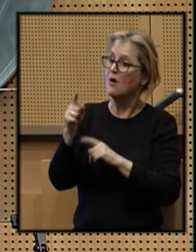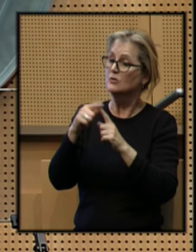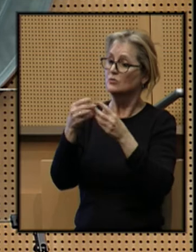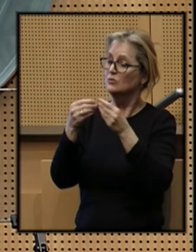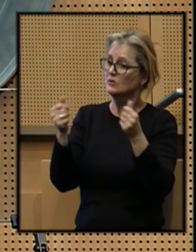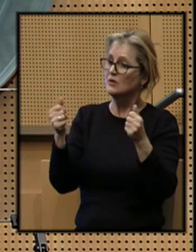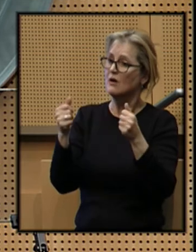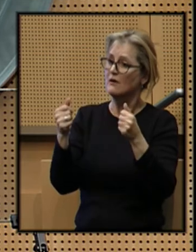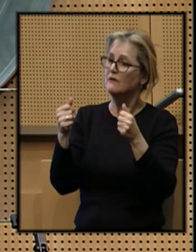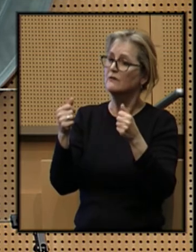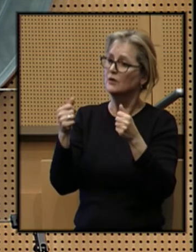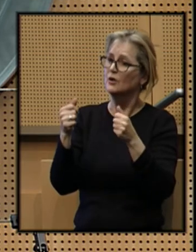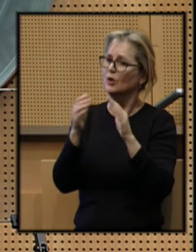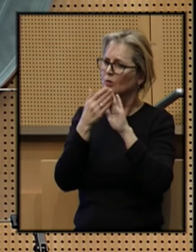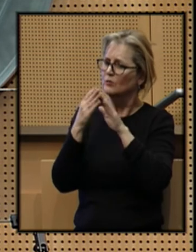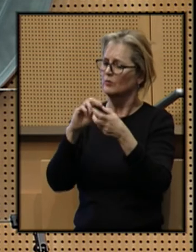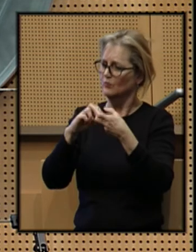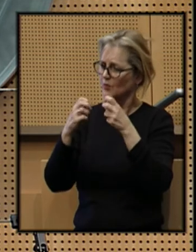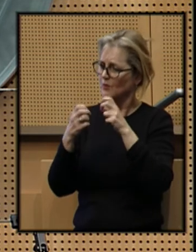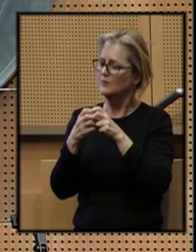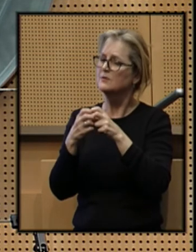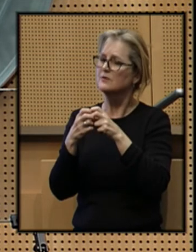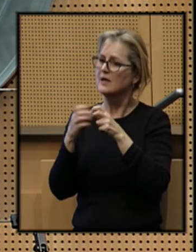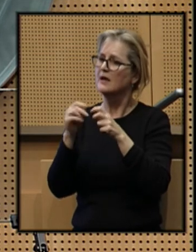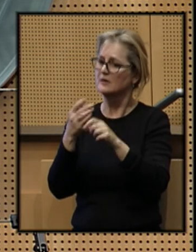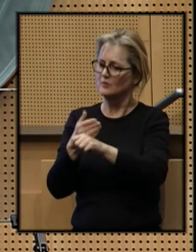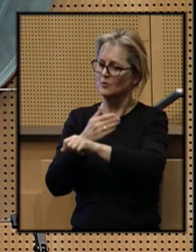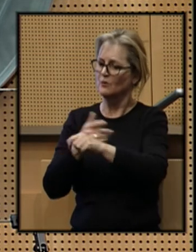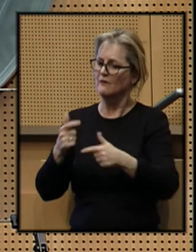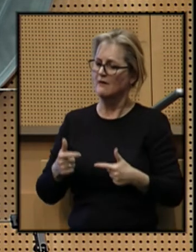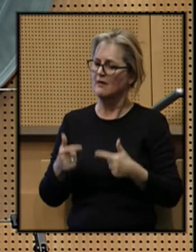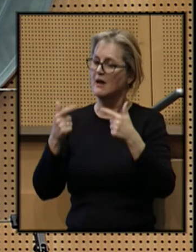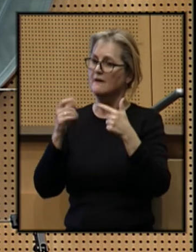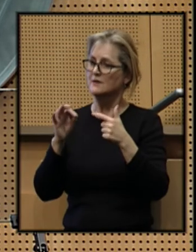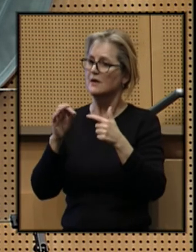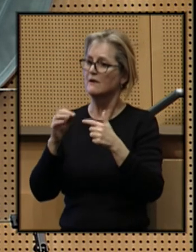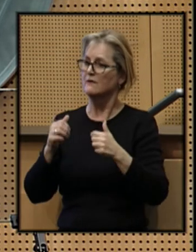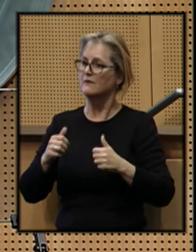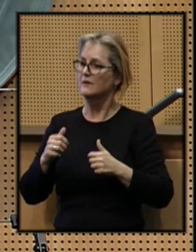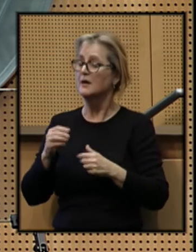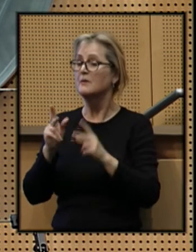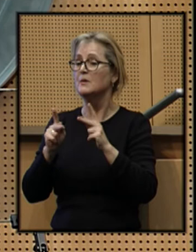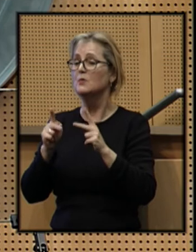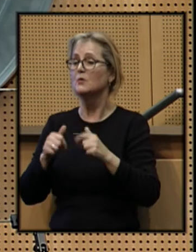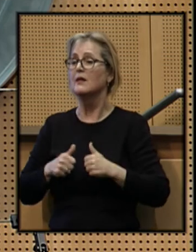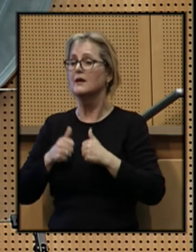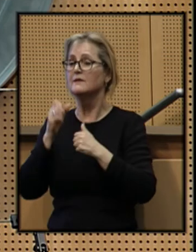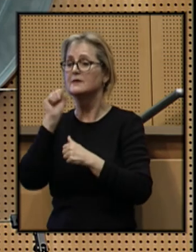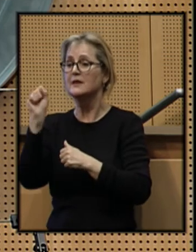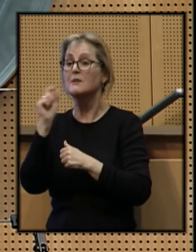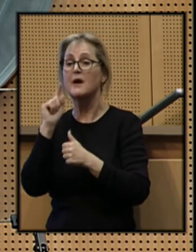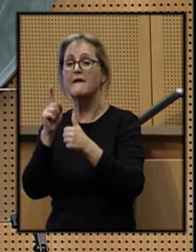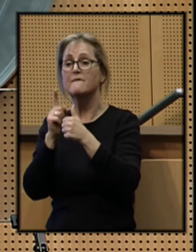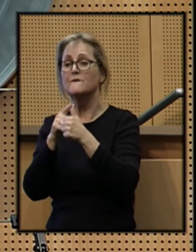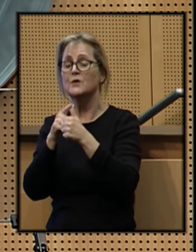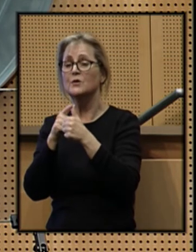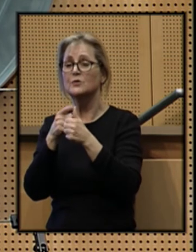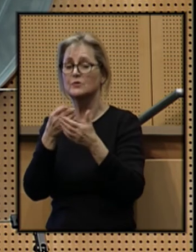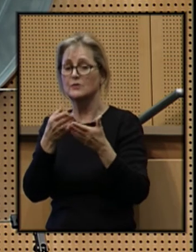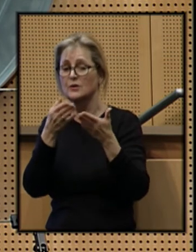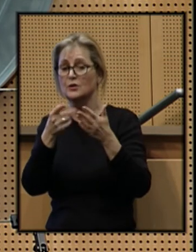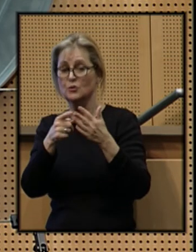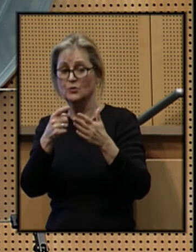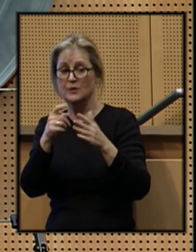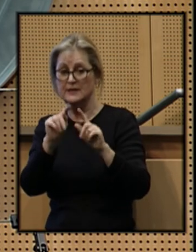intractable urban problems and improve the lives of residents. My first charge to the team was to